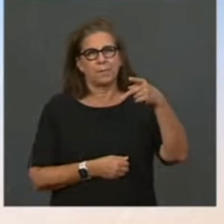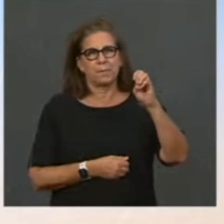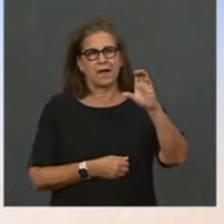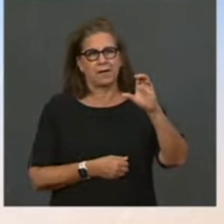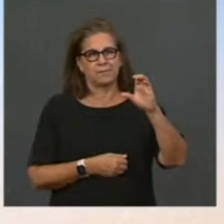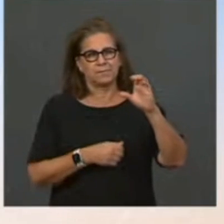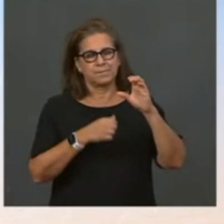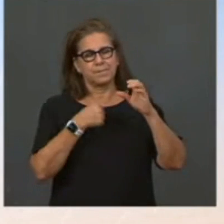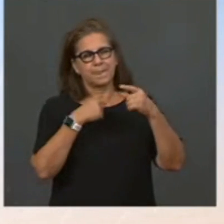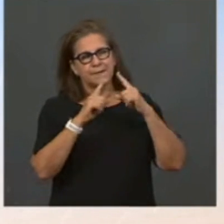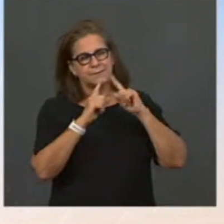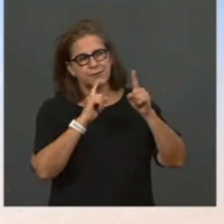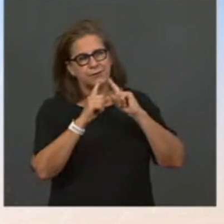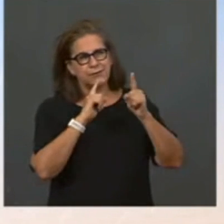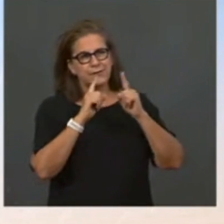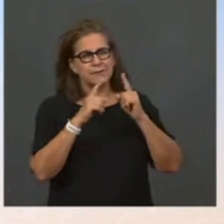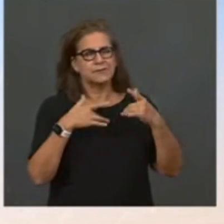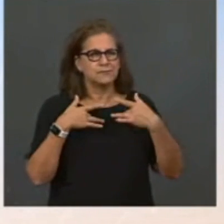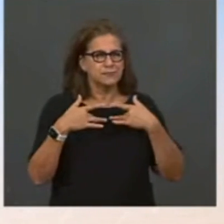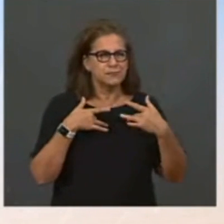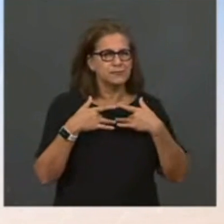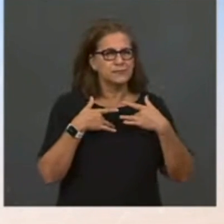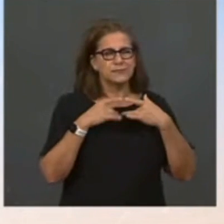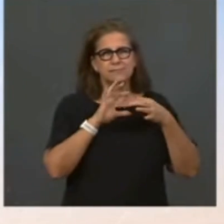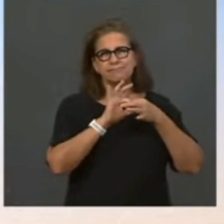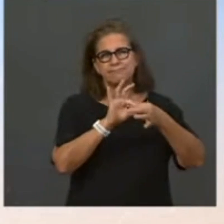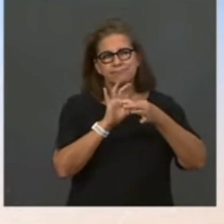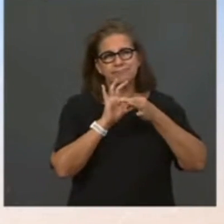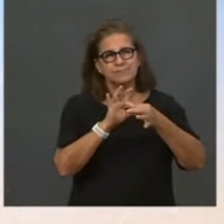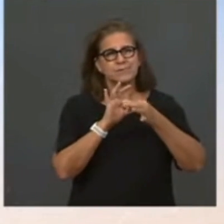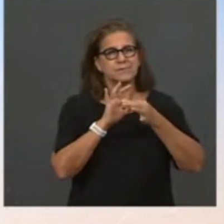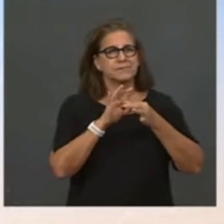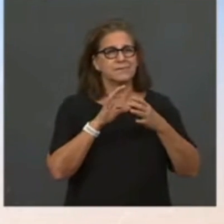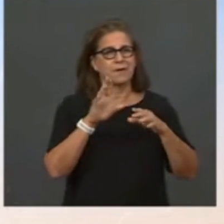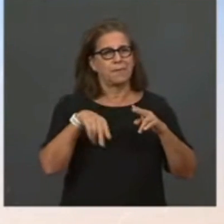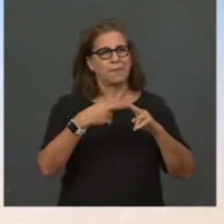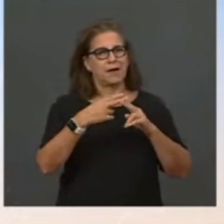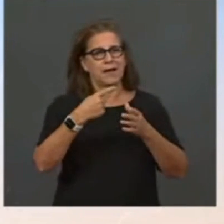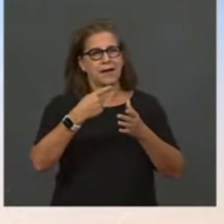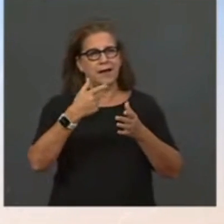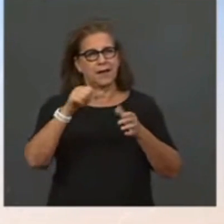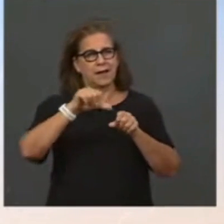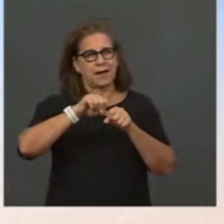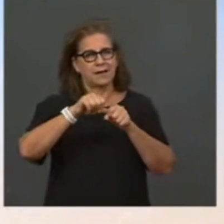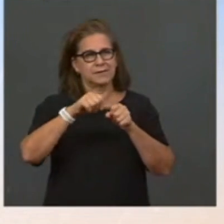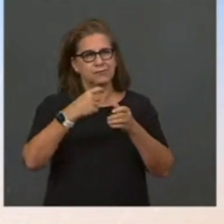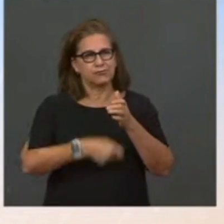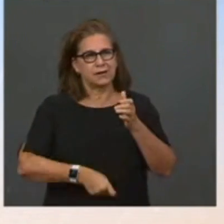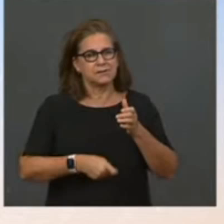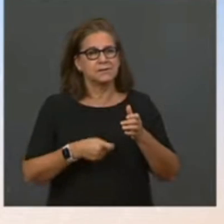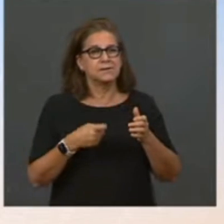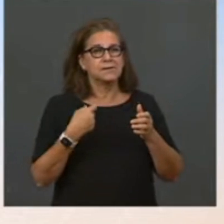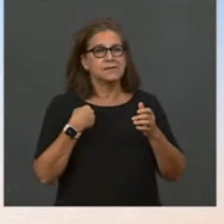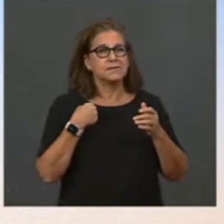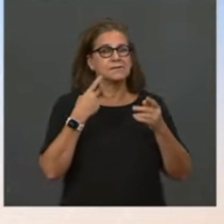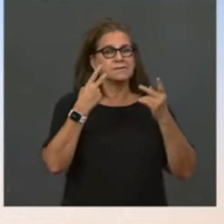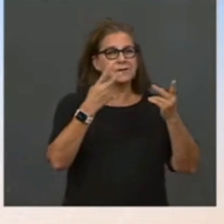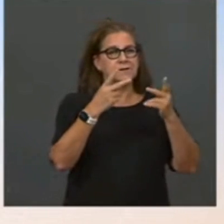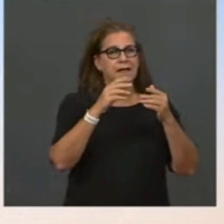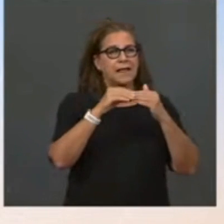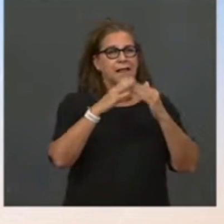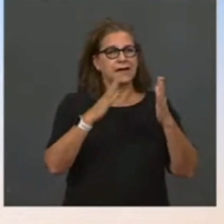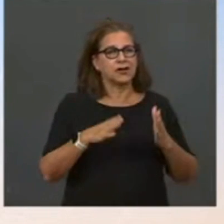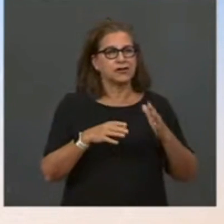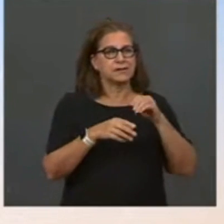will continue to do. As you know, Jake Sullivan, our national security advisor, recently met with leaders in Saudi Arabia and certainly raised this issue. The